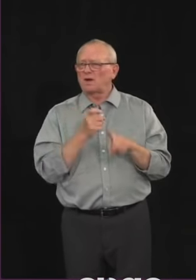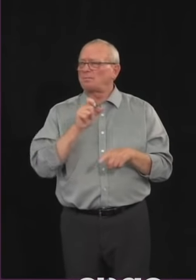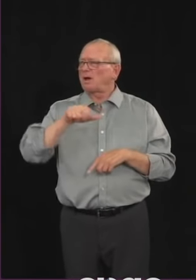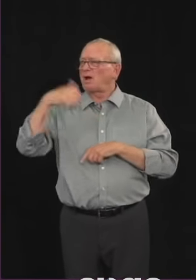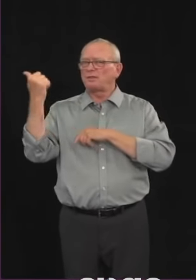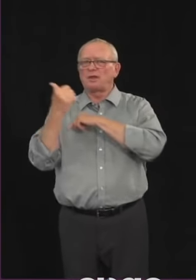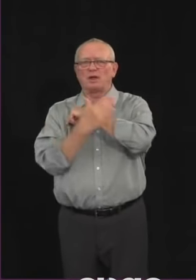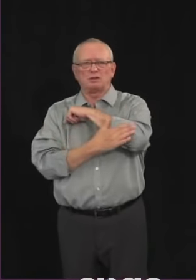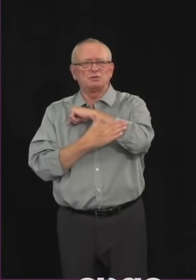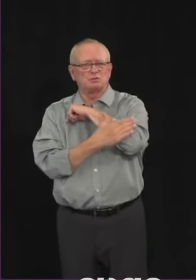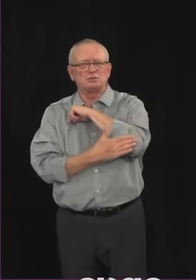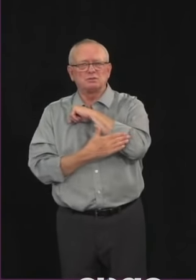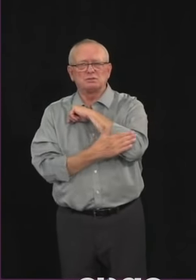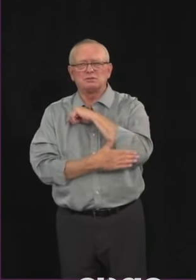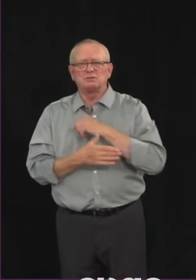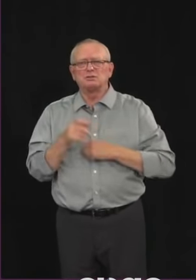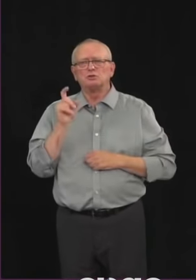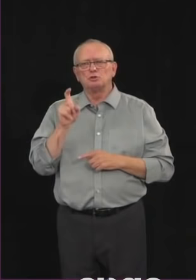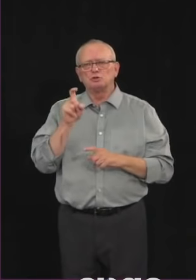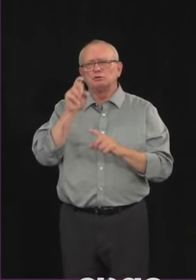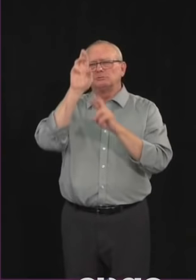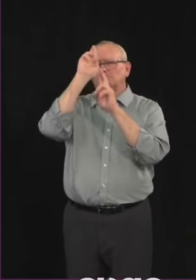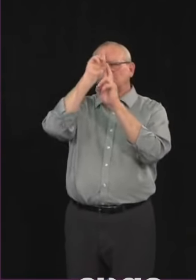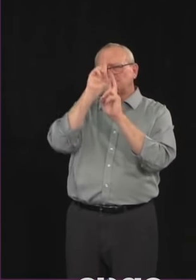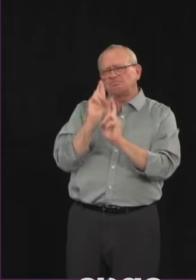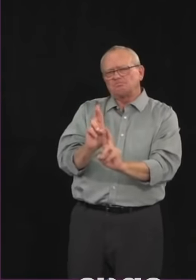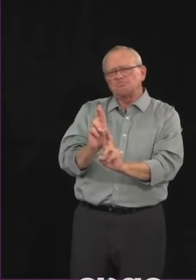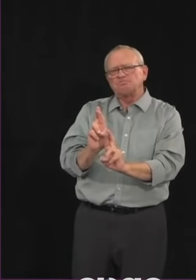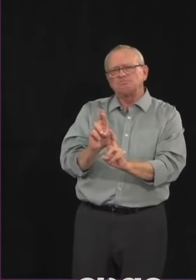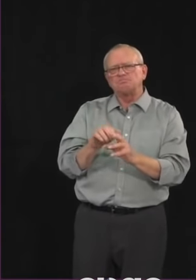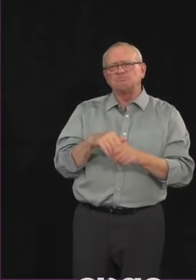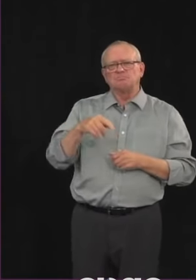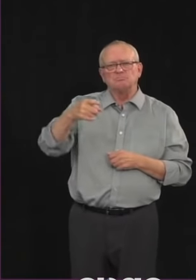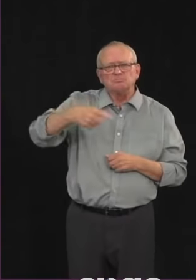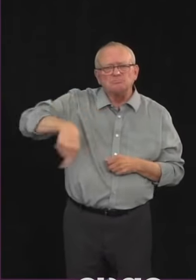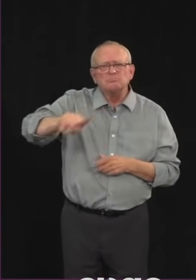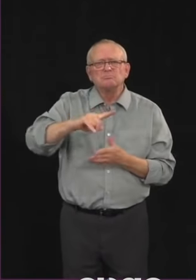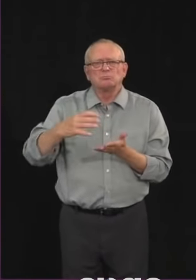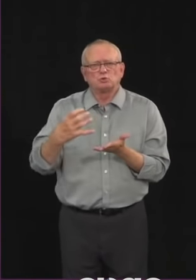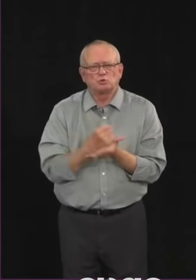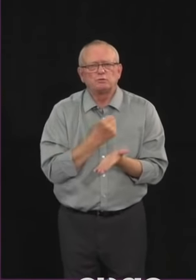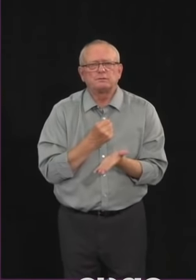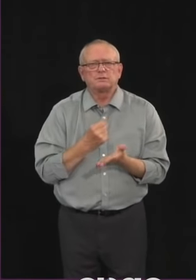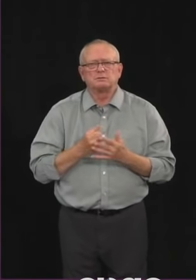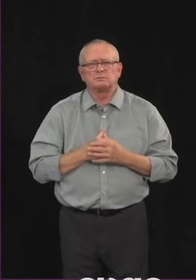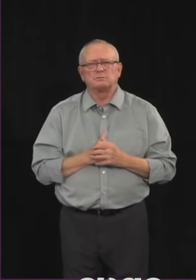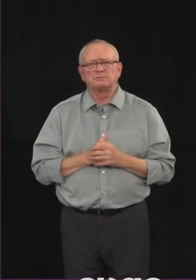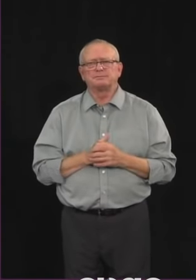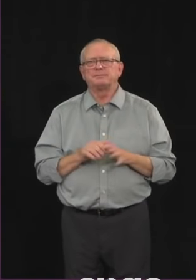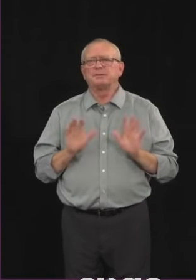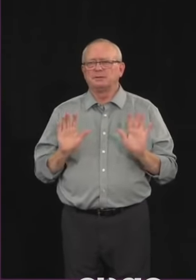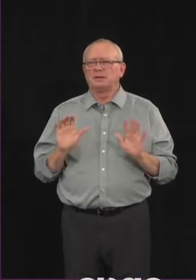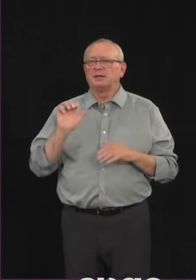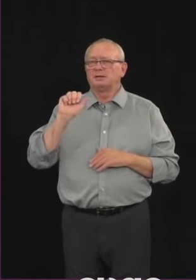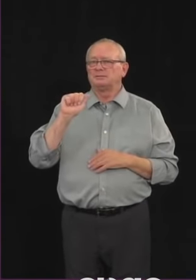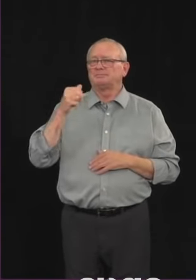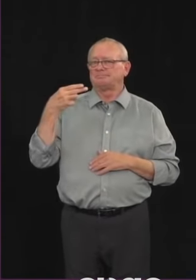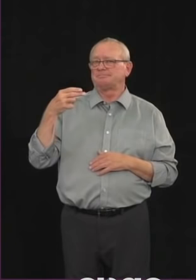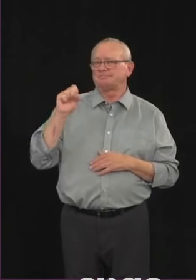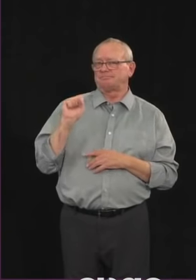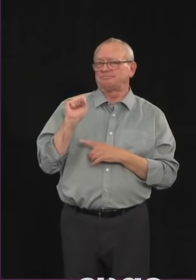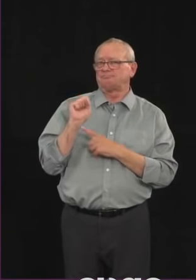that they deserve um look the uh ahs in any given year uh does does